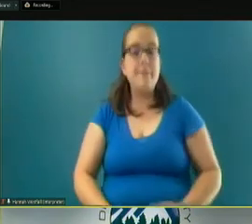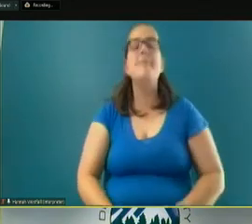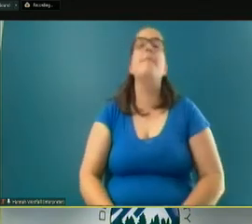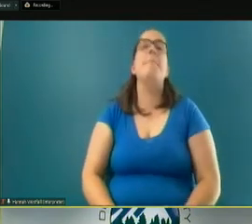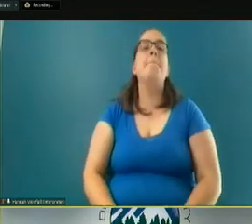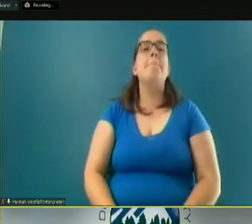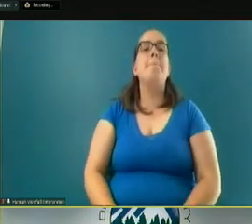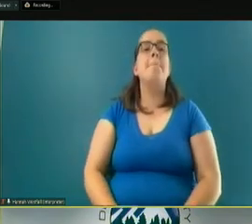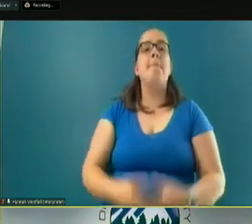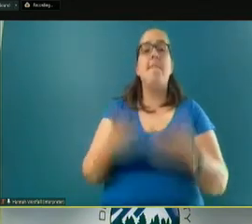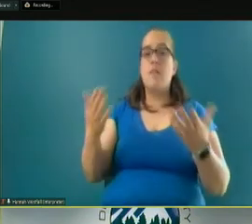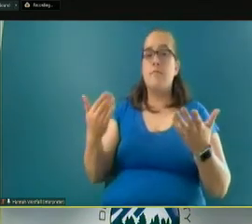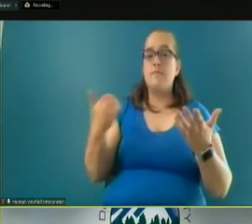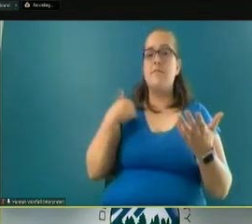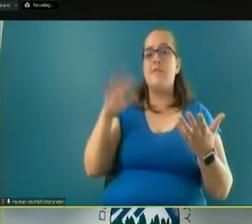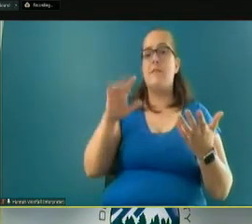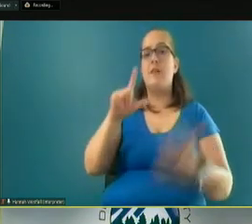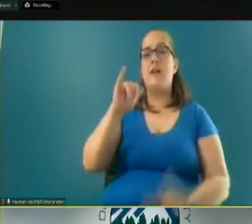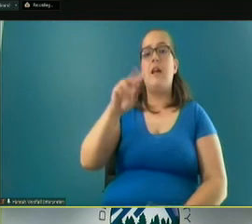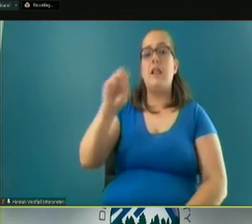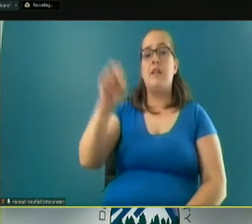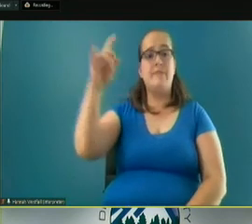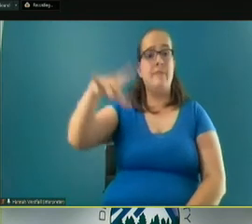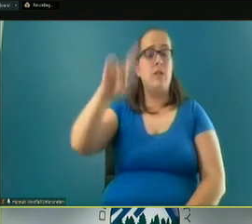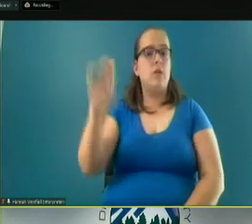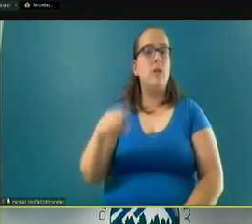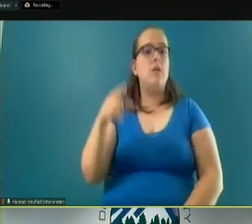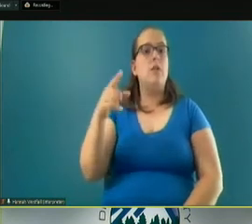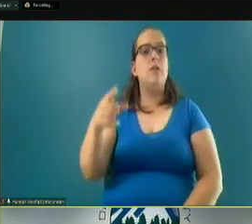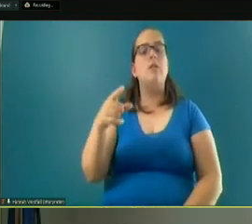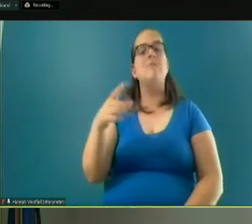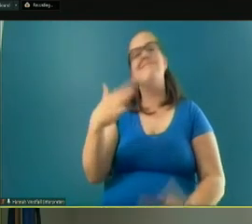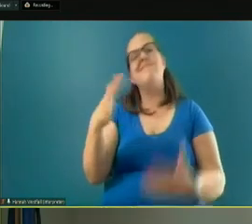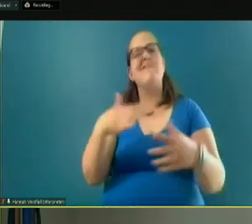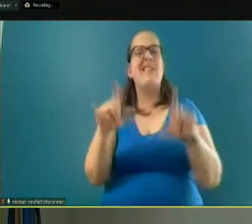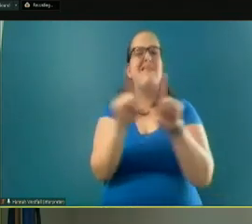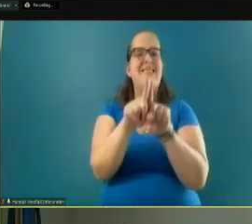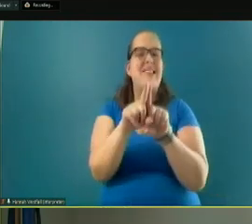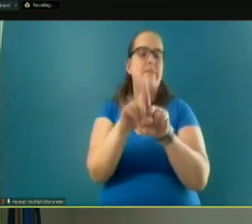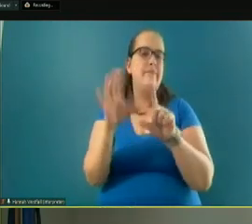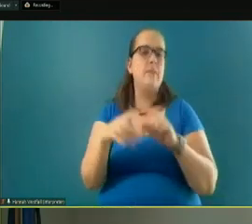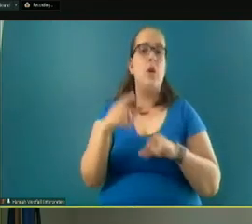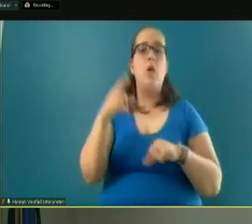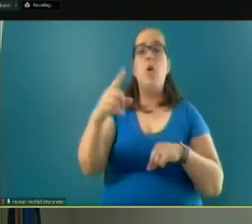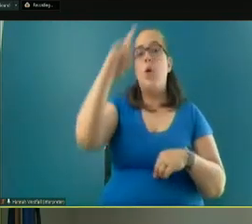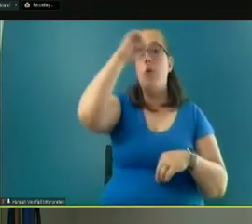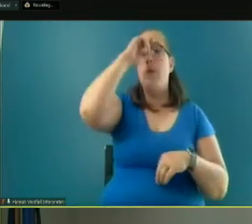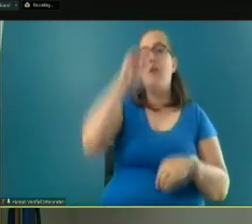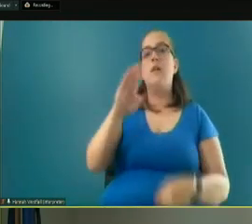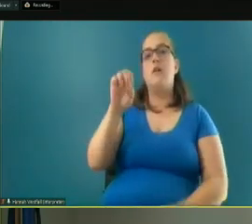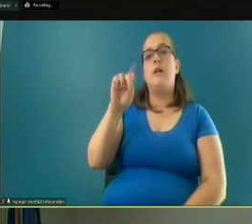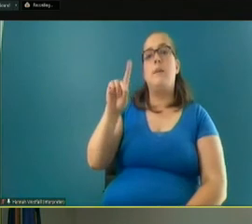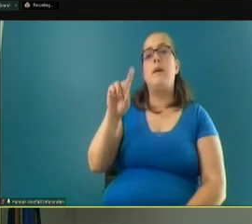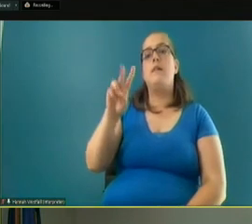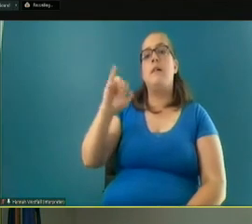So there is kind of a live input question here, and it's along these same lines. Do you think the Bend Village